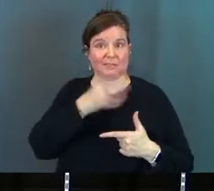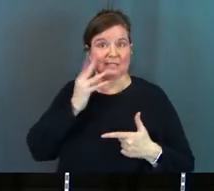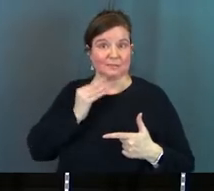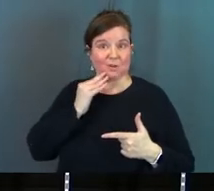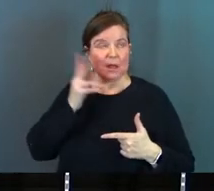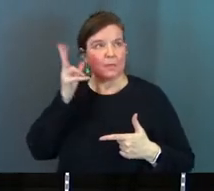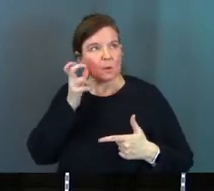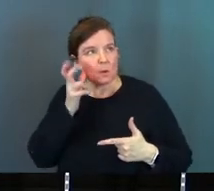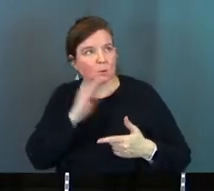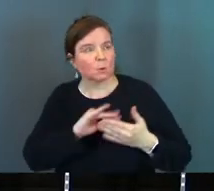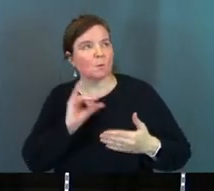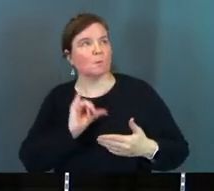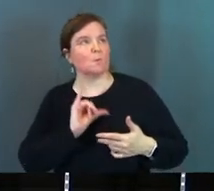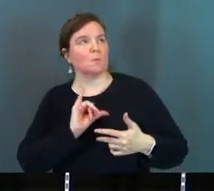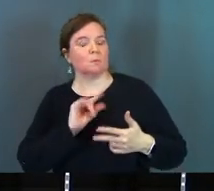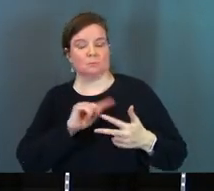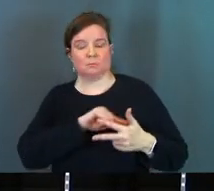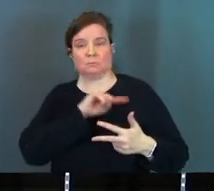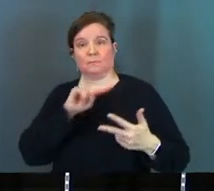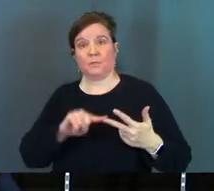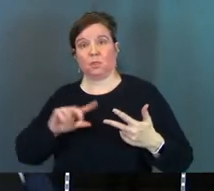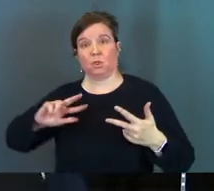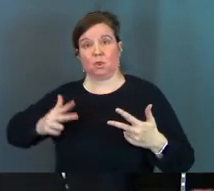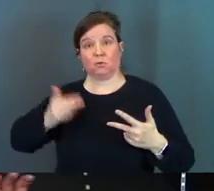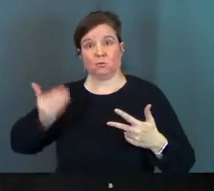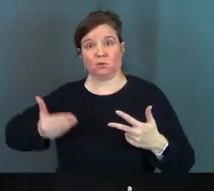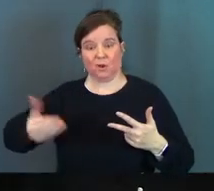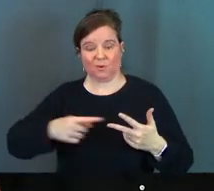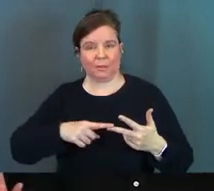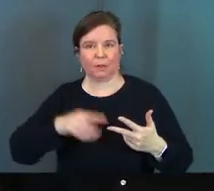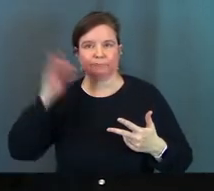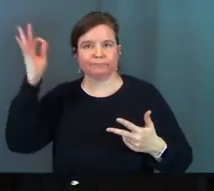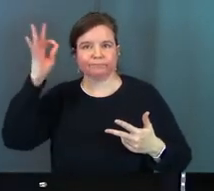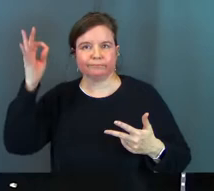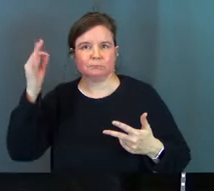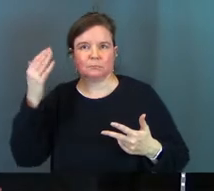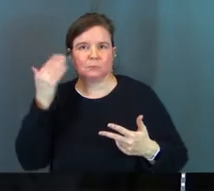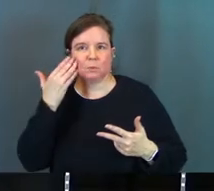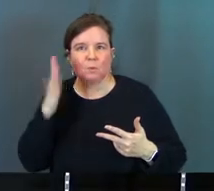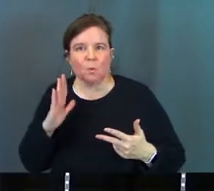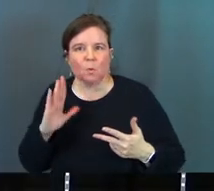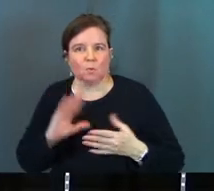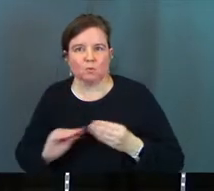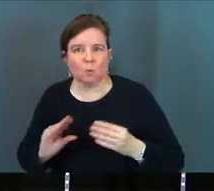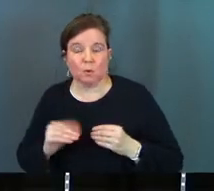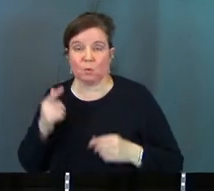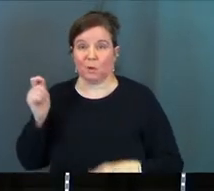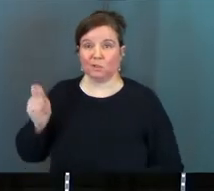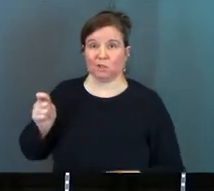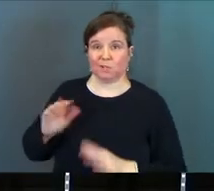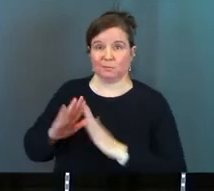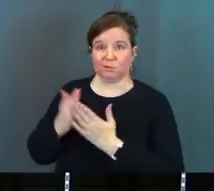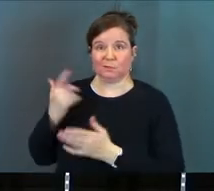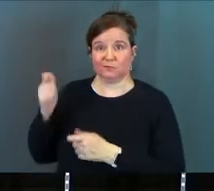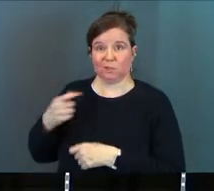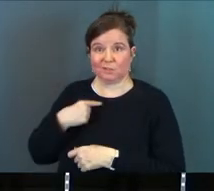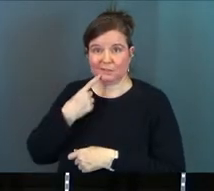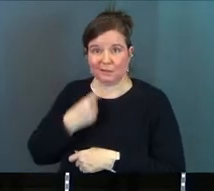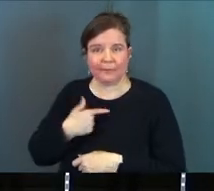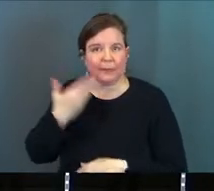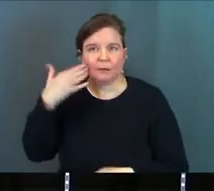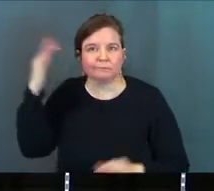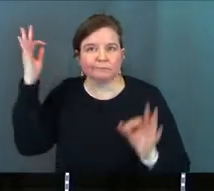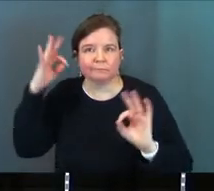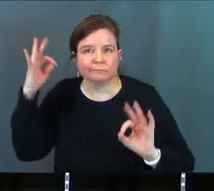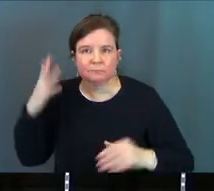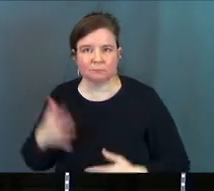to the stories. And then a third generation came along and they didn't even know the stories, is what Judges is saying there. They didn't even